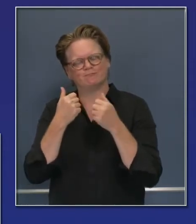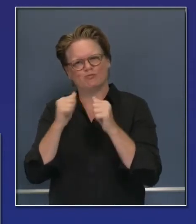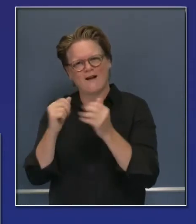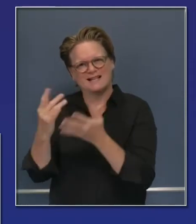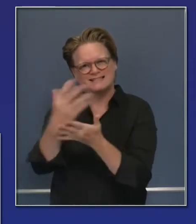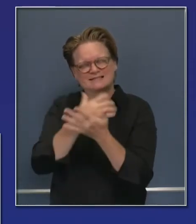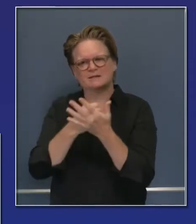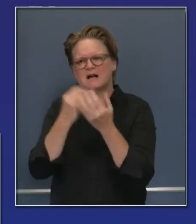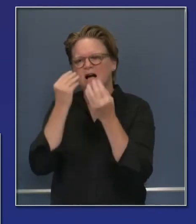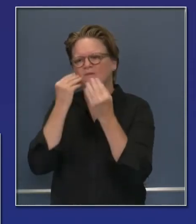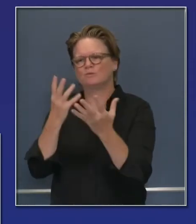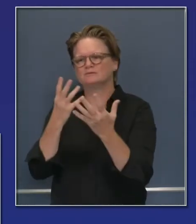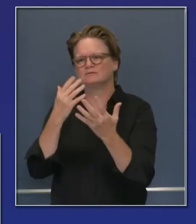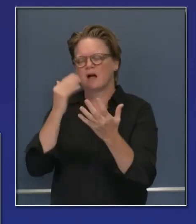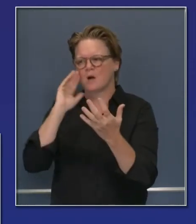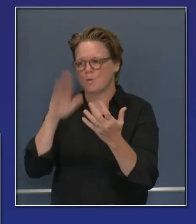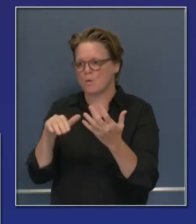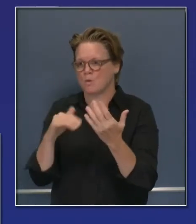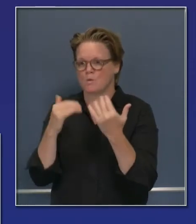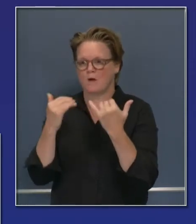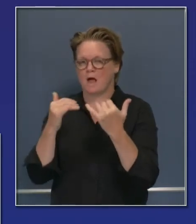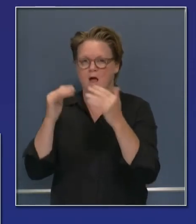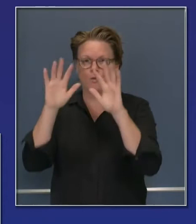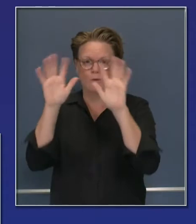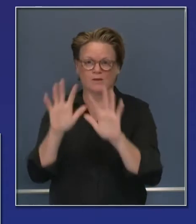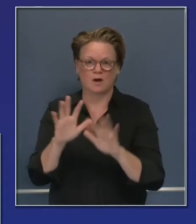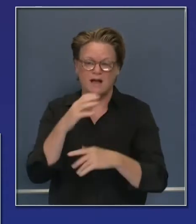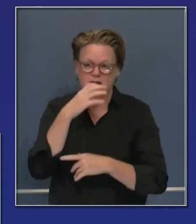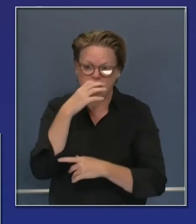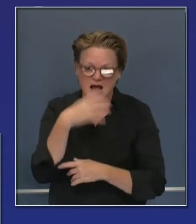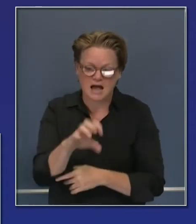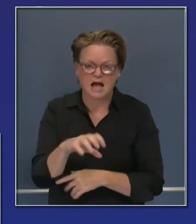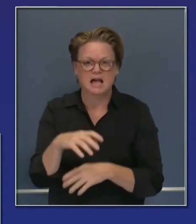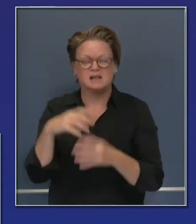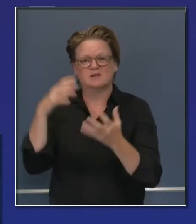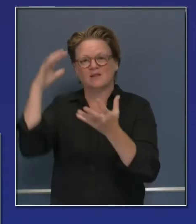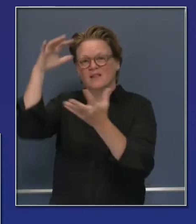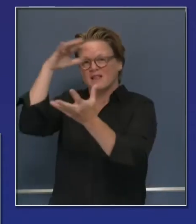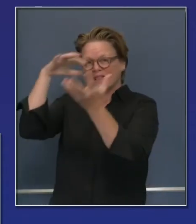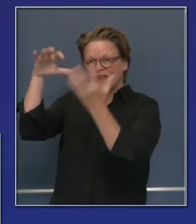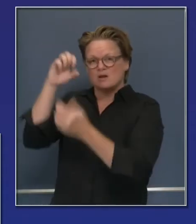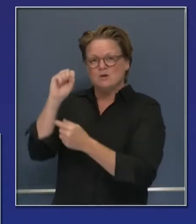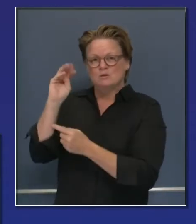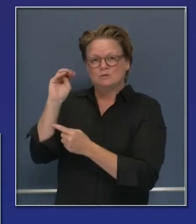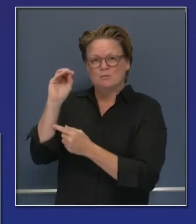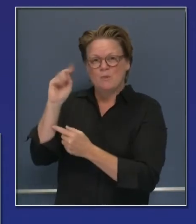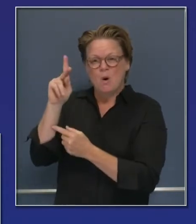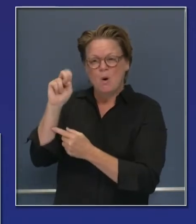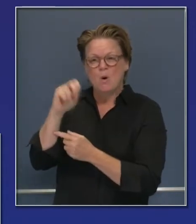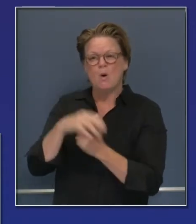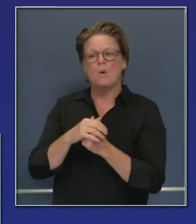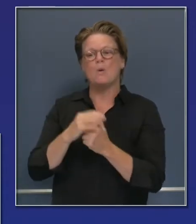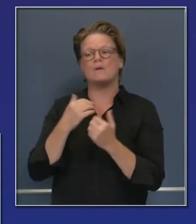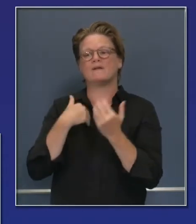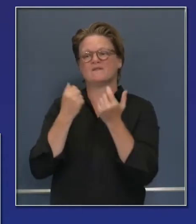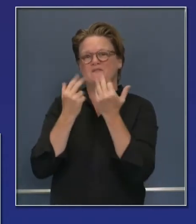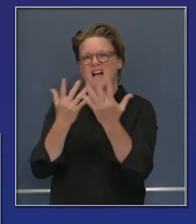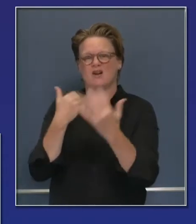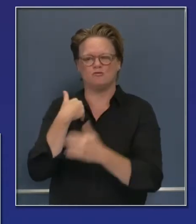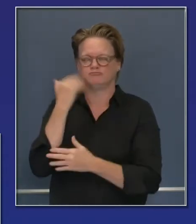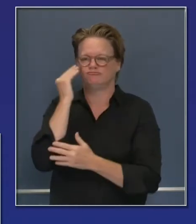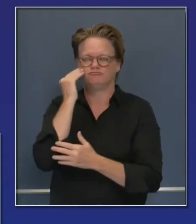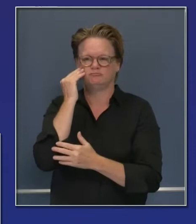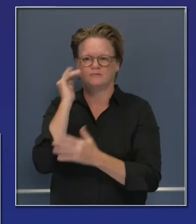the smoke issues, as well as the fire danger and the evacuations. So that's impacted our total number of tests.